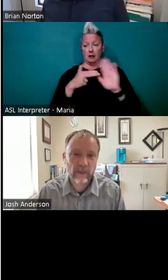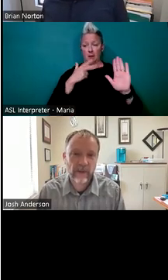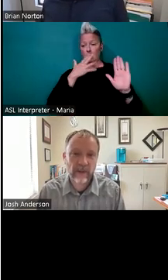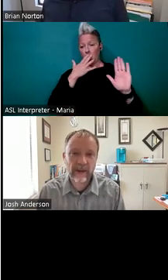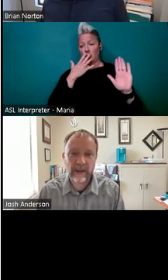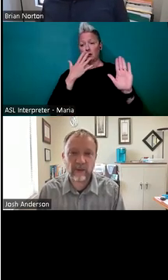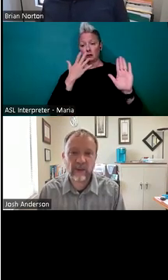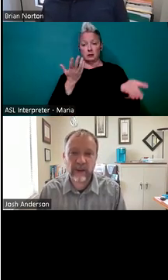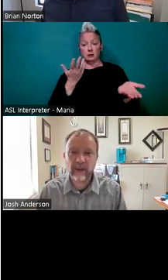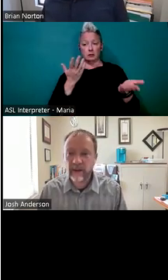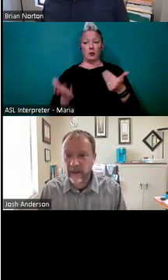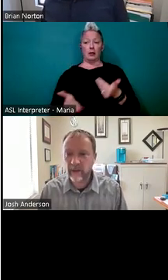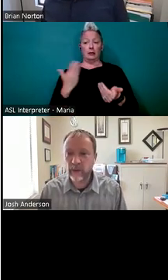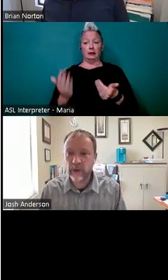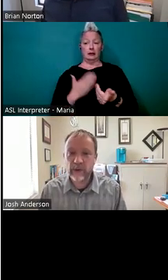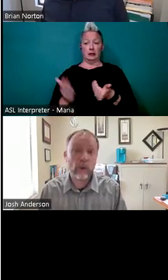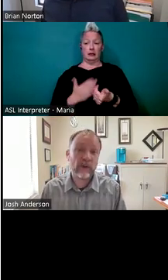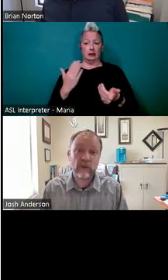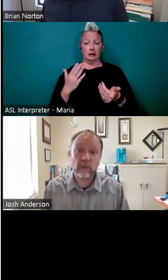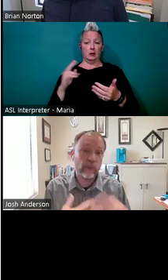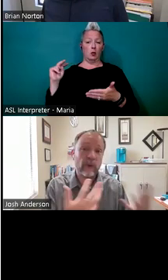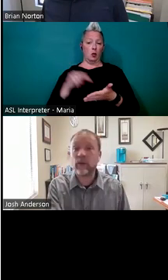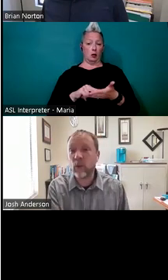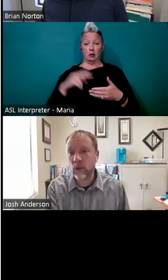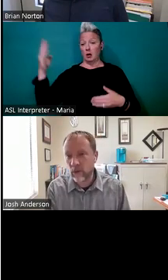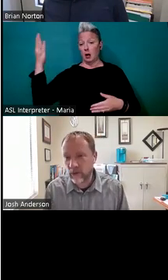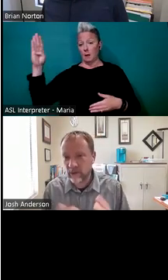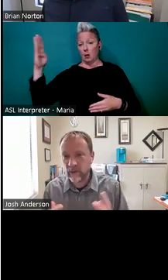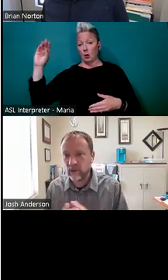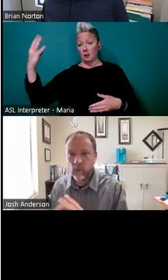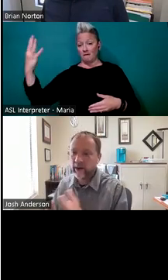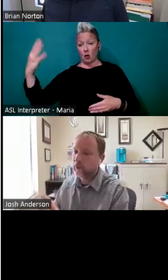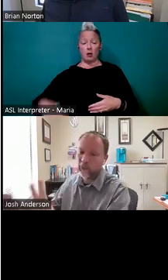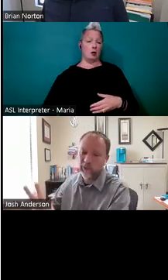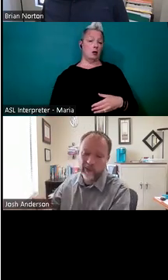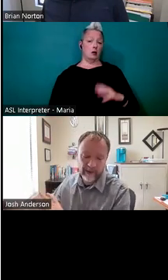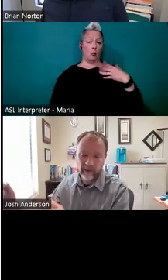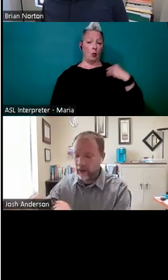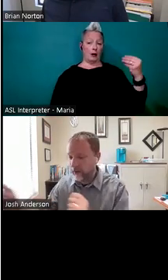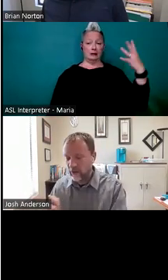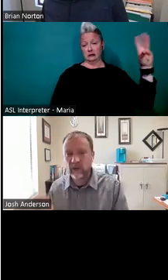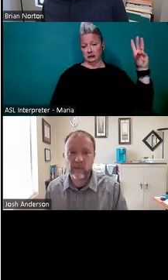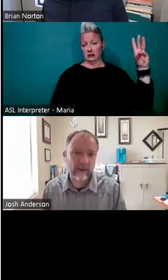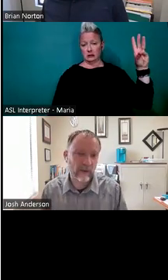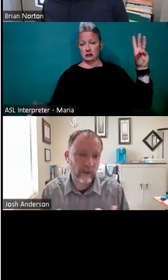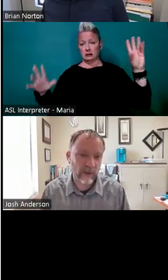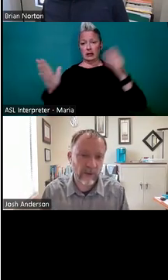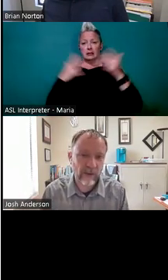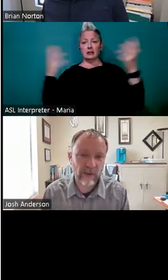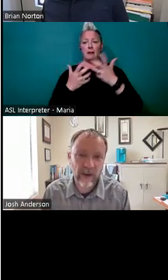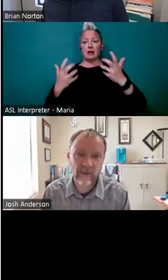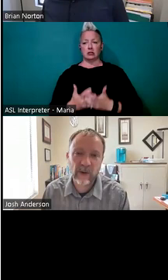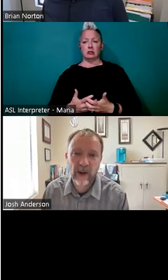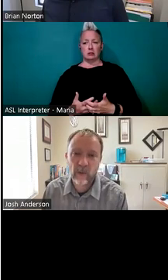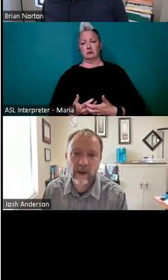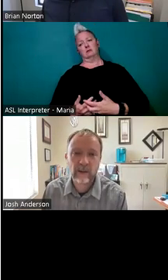frame so that they can easily kind of look that, Oh, this is blue number four, or this is white number six and easily match those is